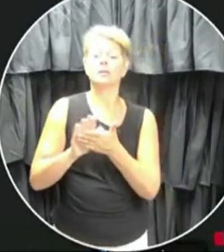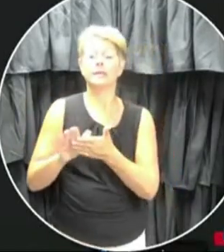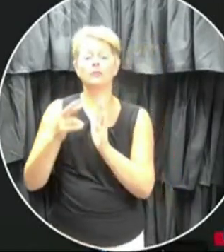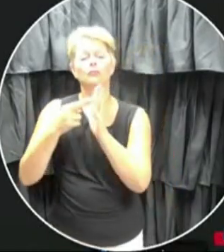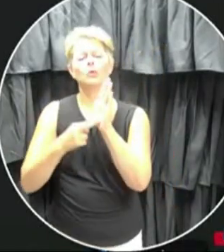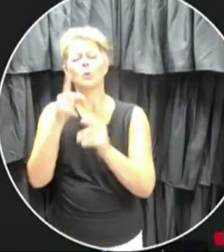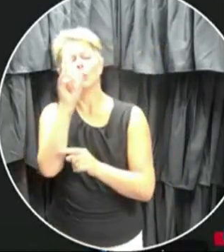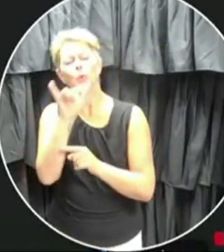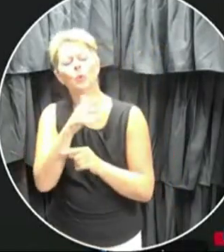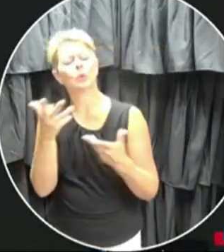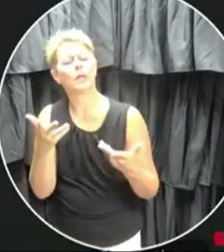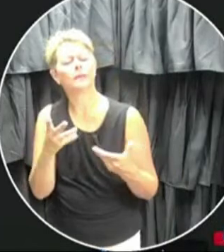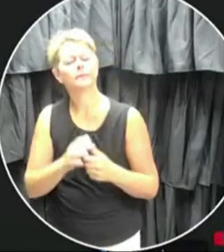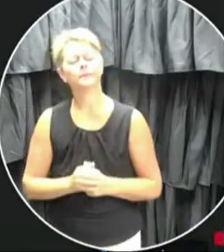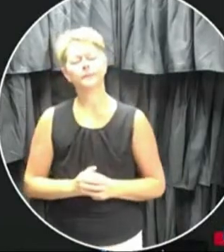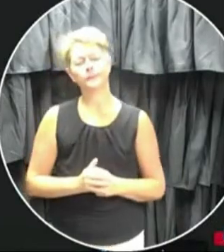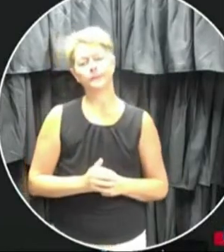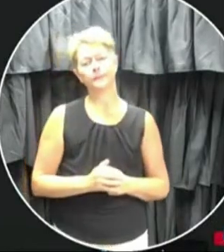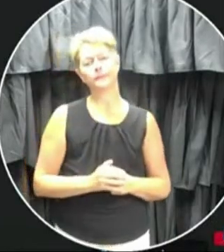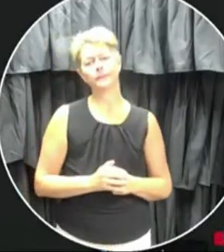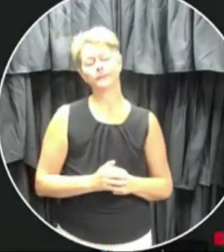them is going to look like over the school year?